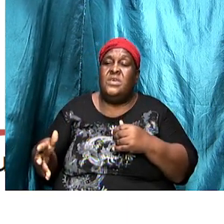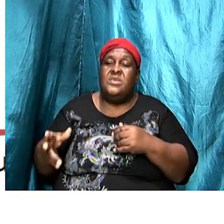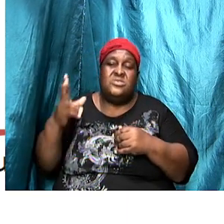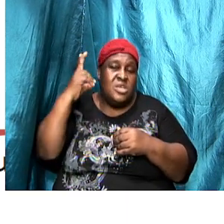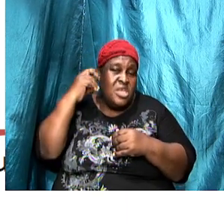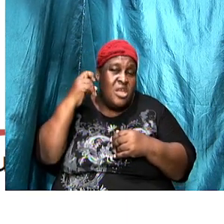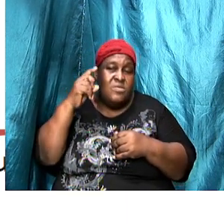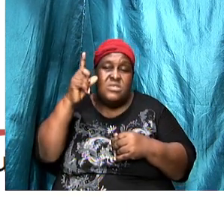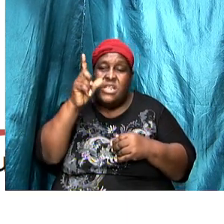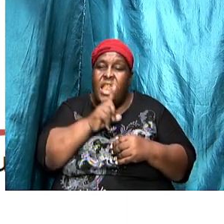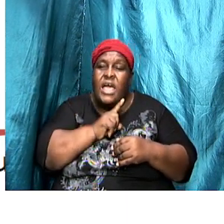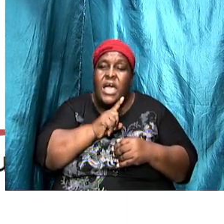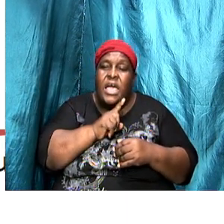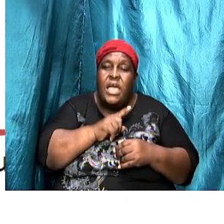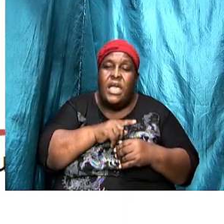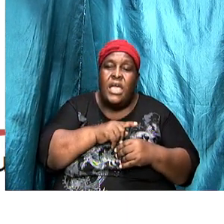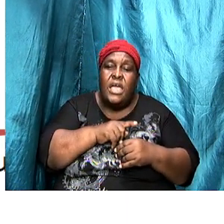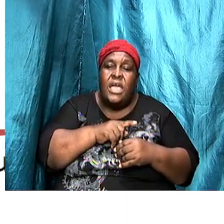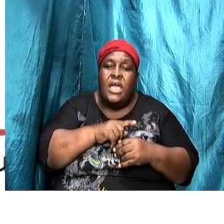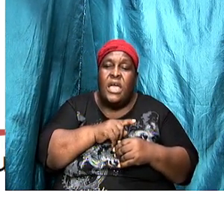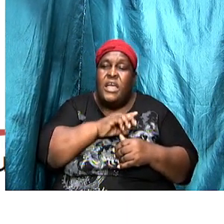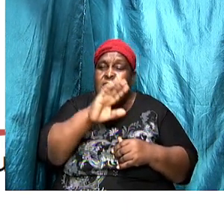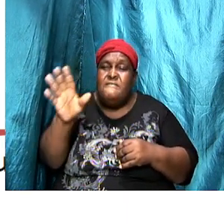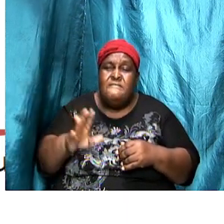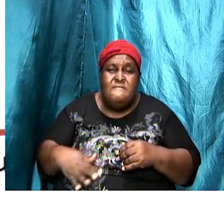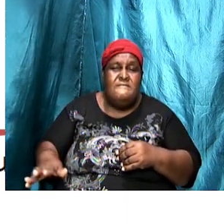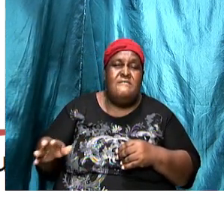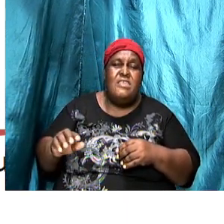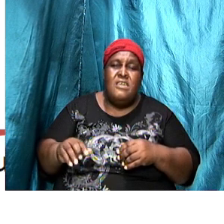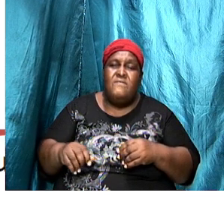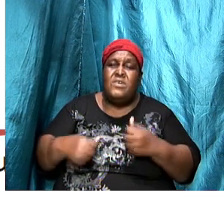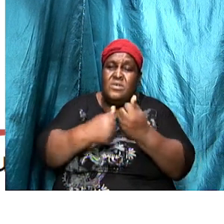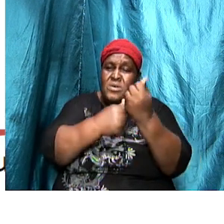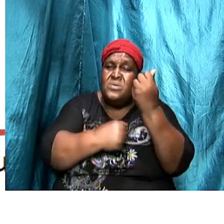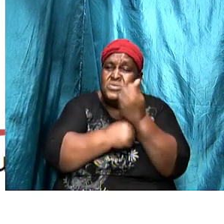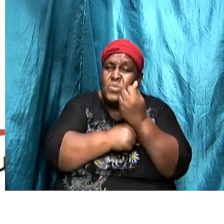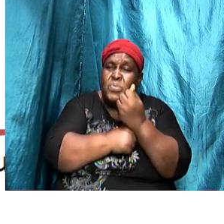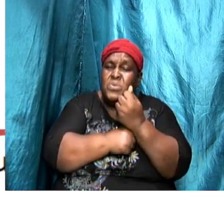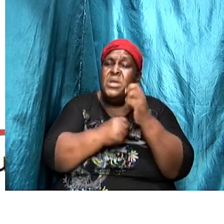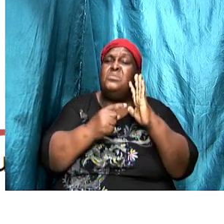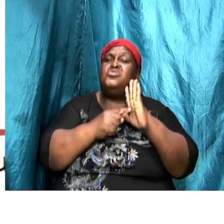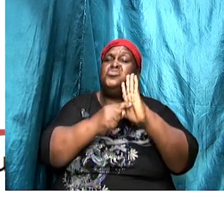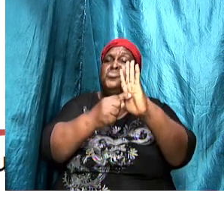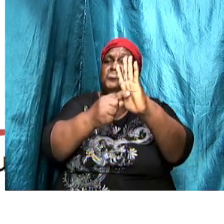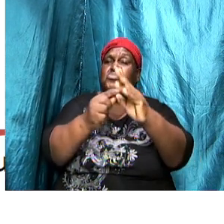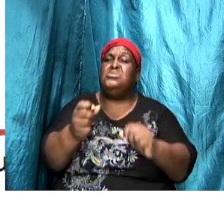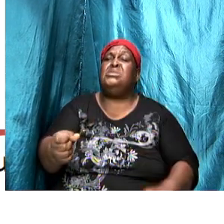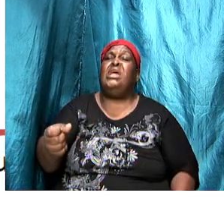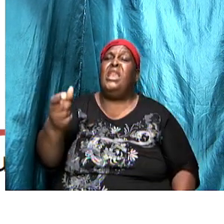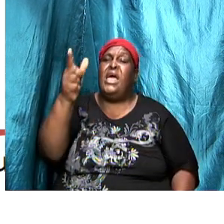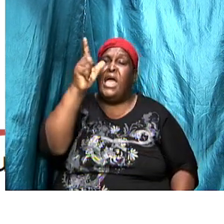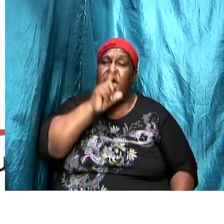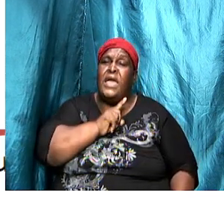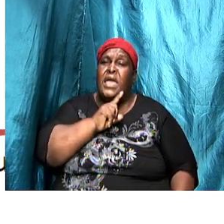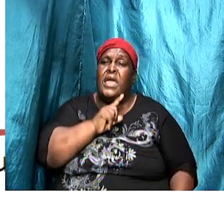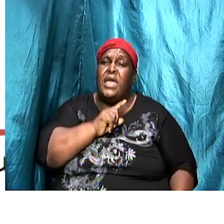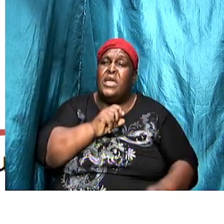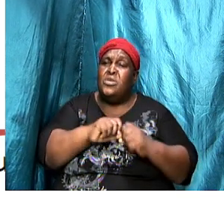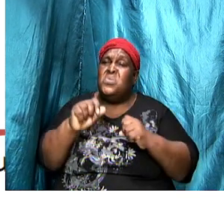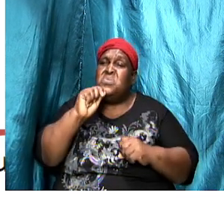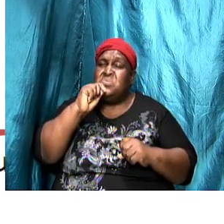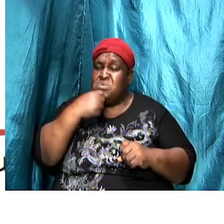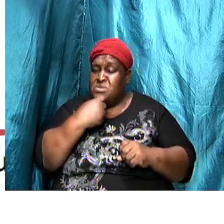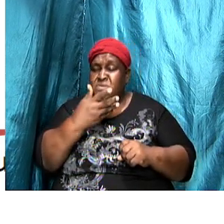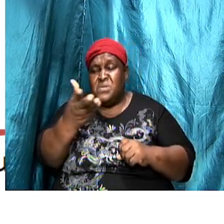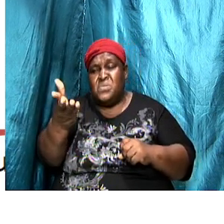and thank God they didn't put up with it and they exposed the lie and they don't suffer those that come up with evil